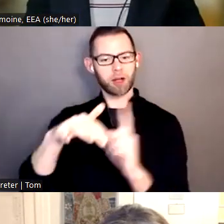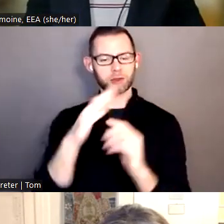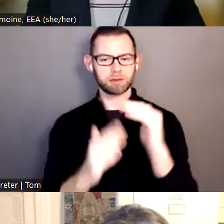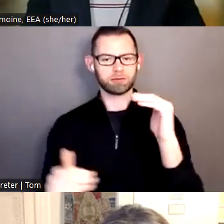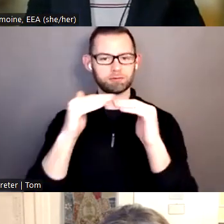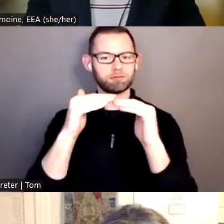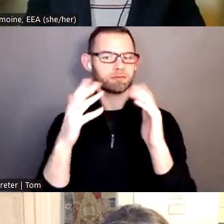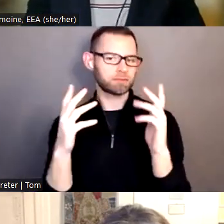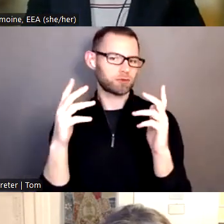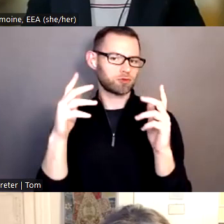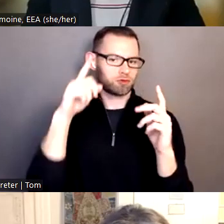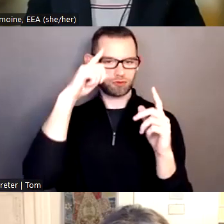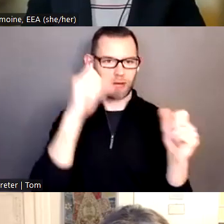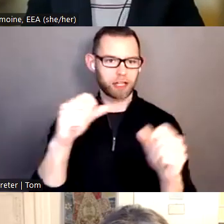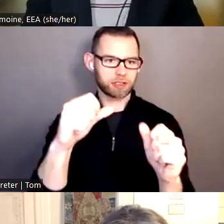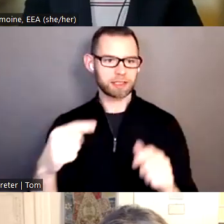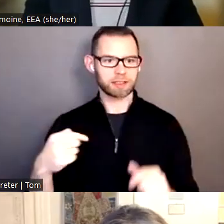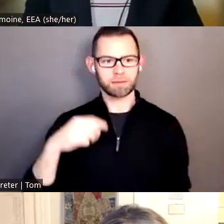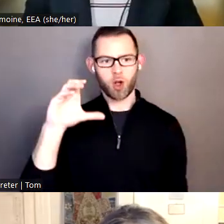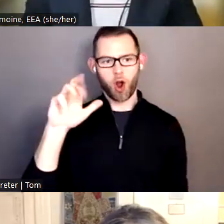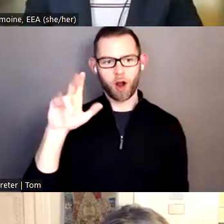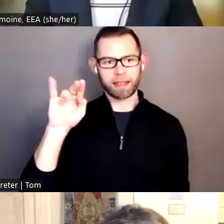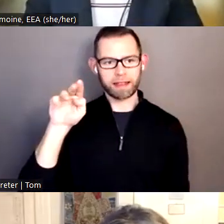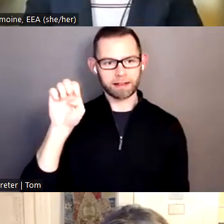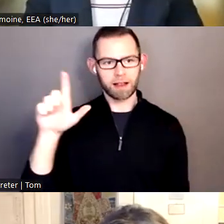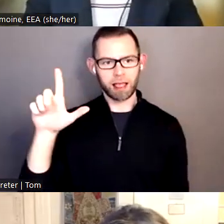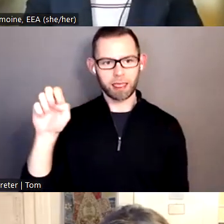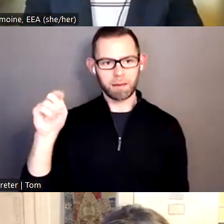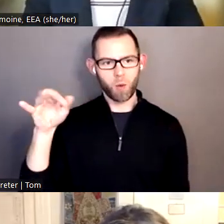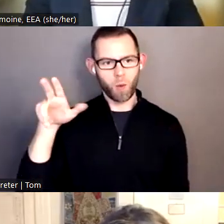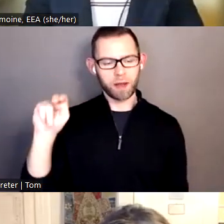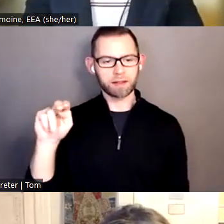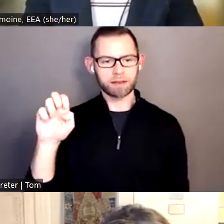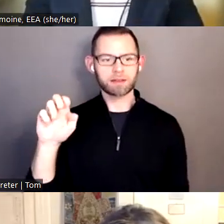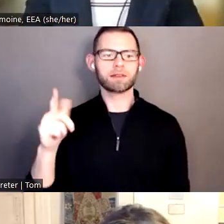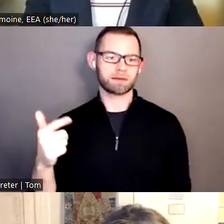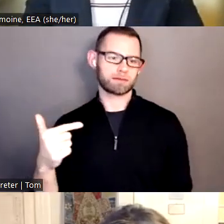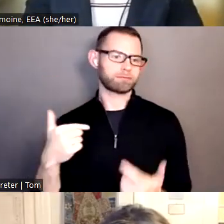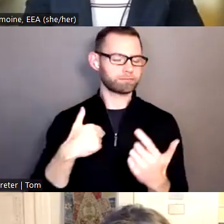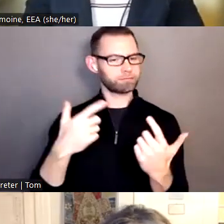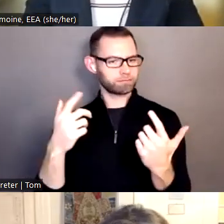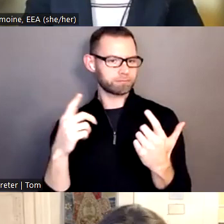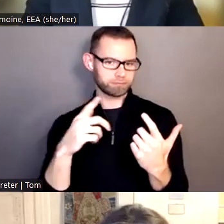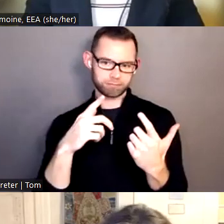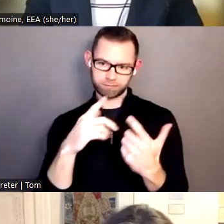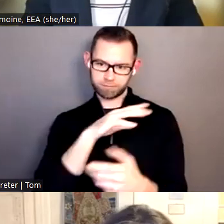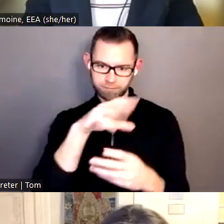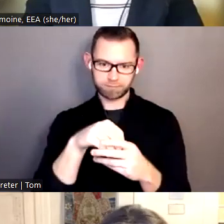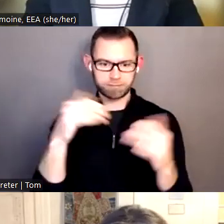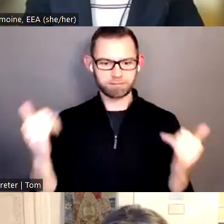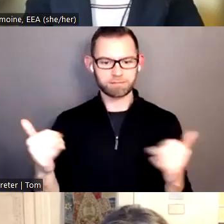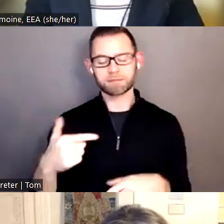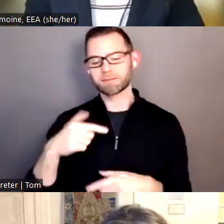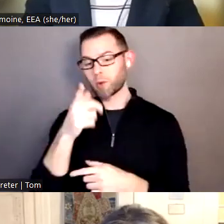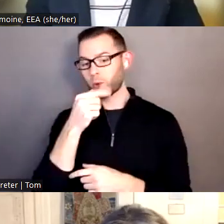of Environmental Justice for External Stakeholder Coordination, and with me is Rishi Reddy, Director of